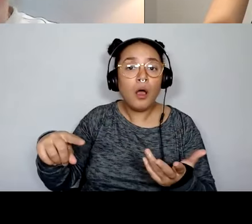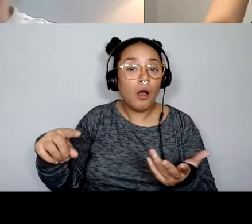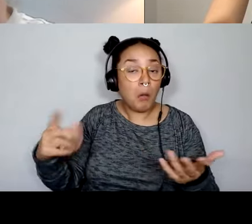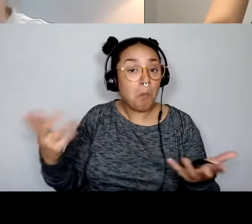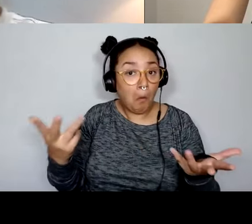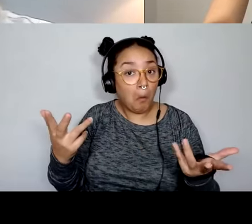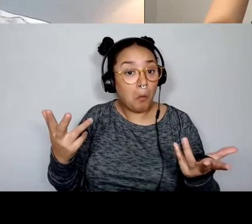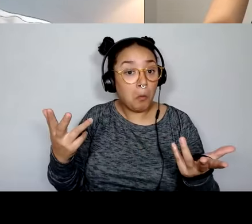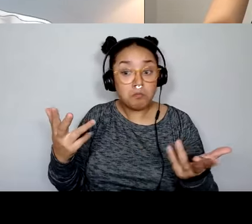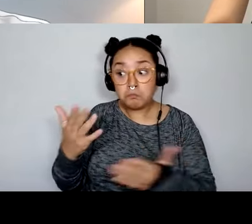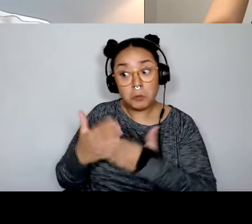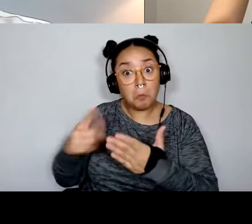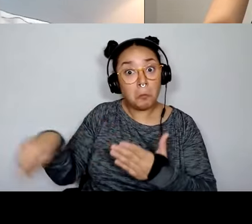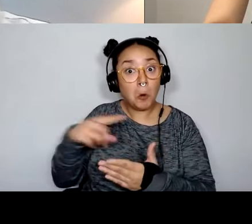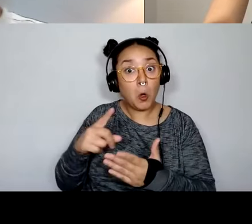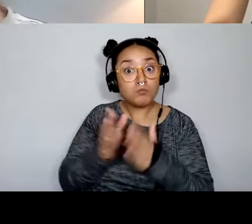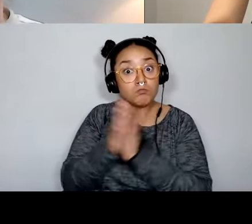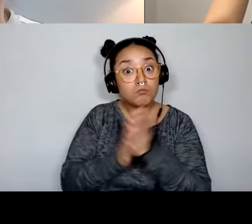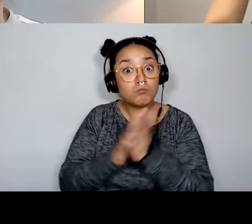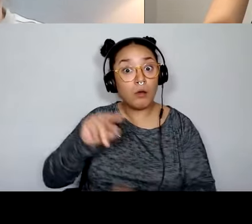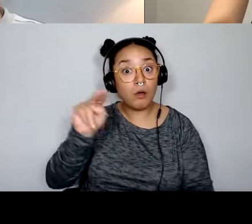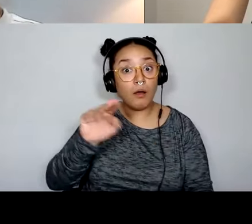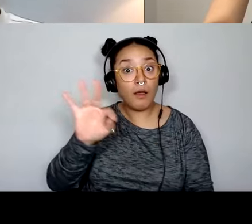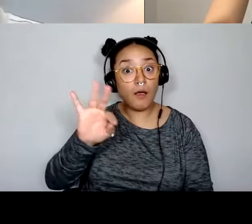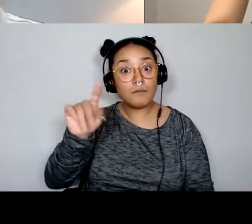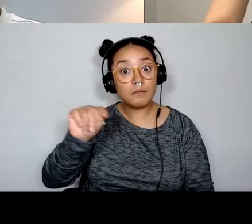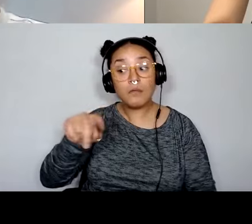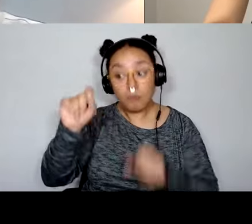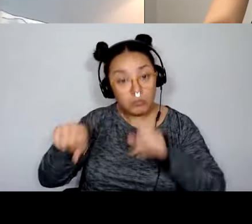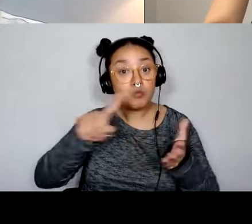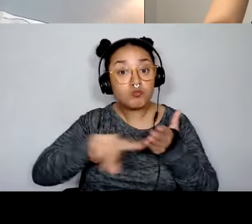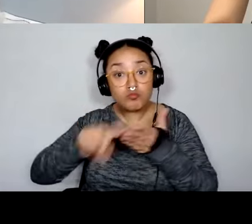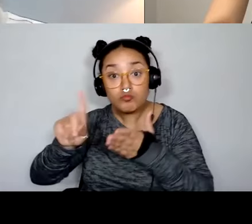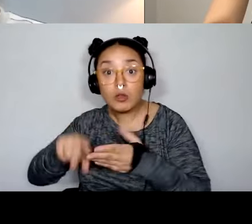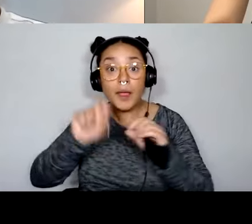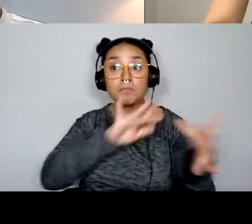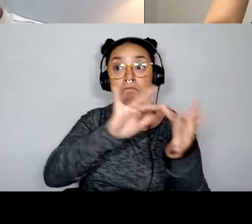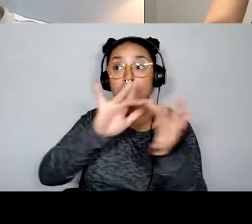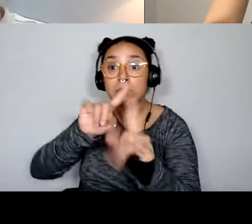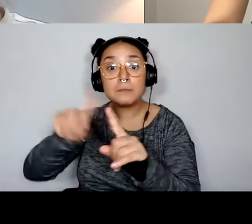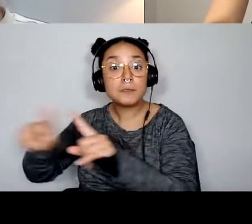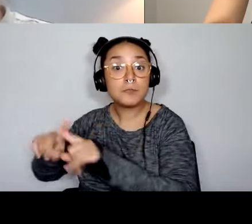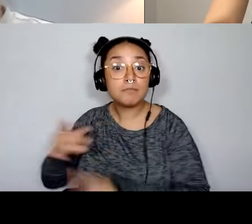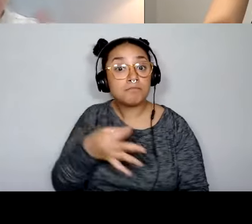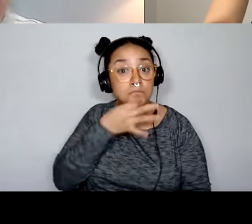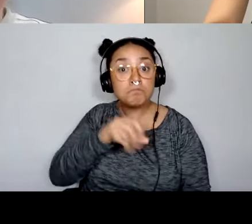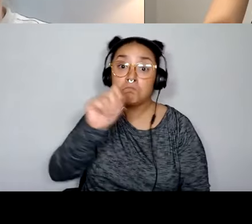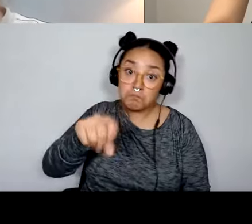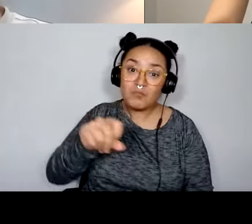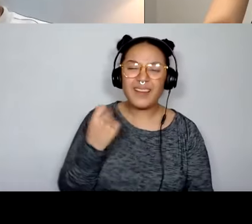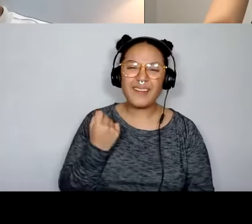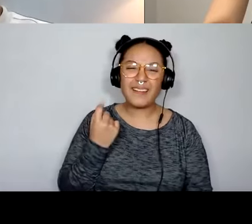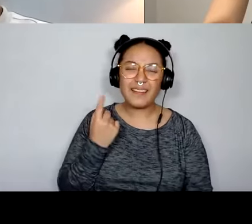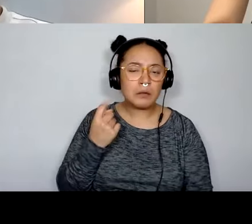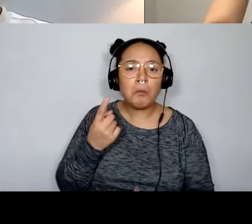have some students who are really interested in NFTs and they can do research and reach out to other experts and learn about it. Um, but